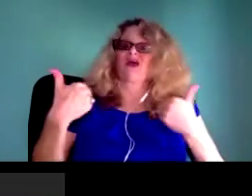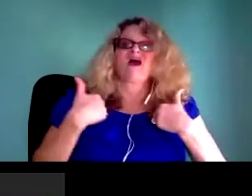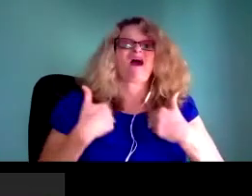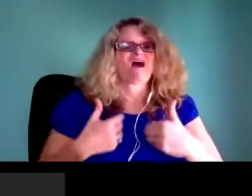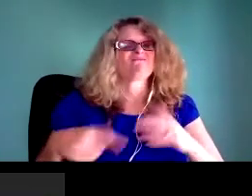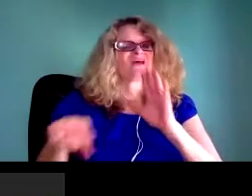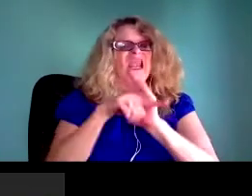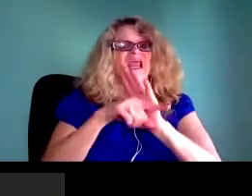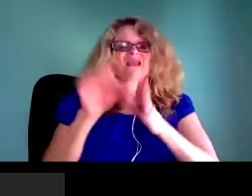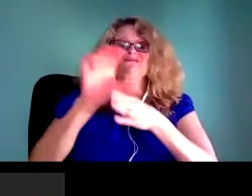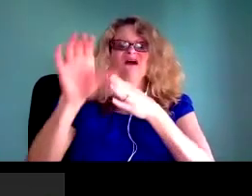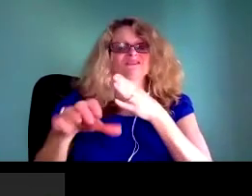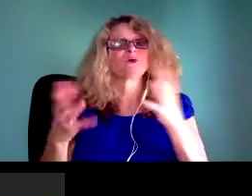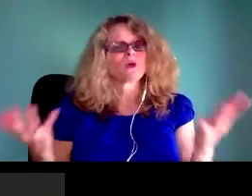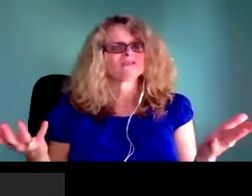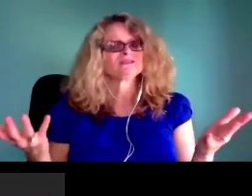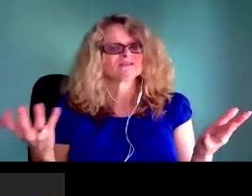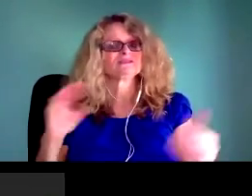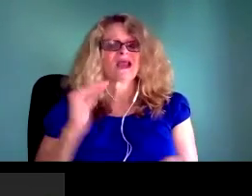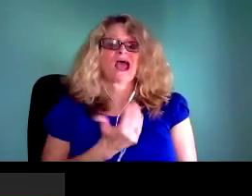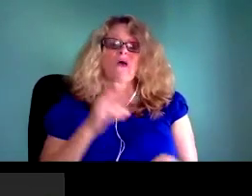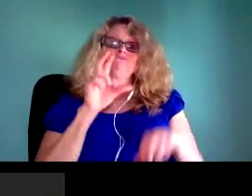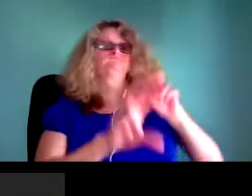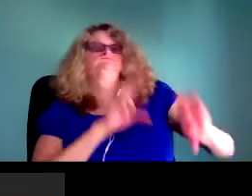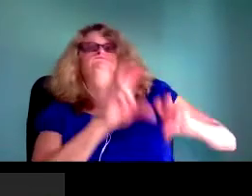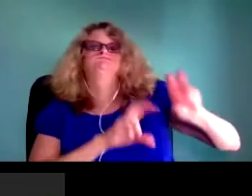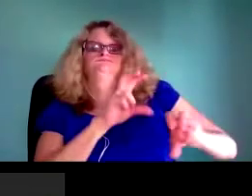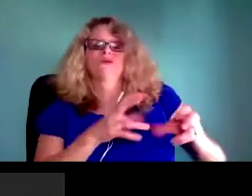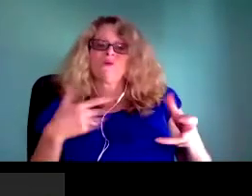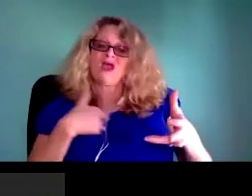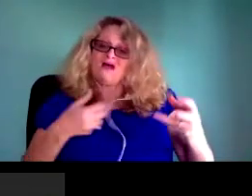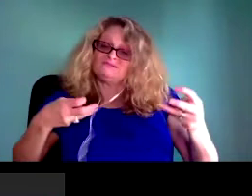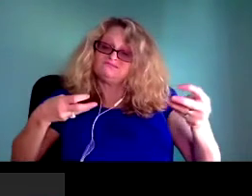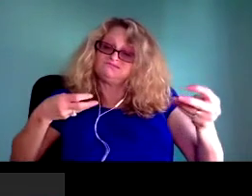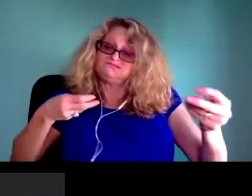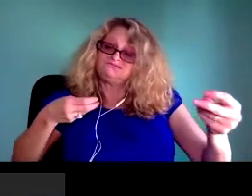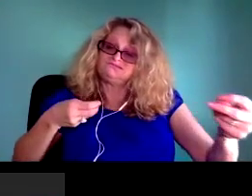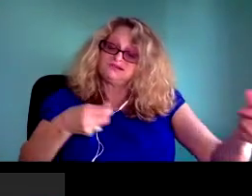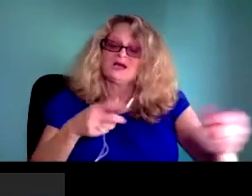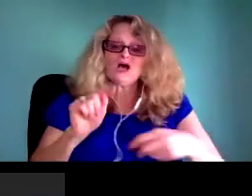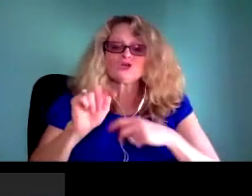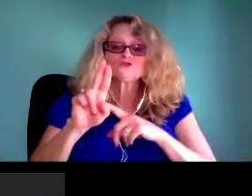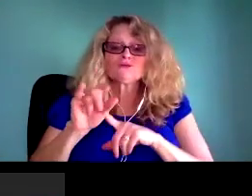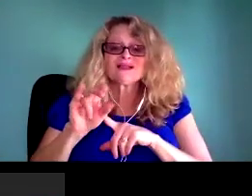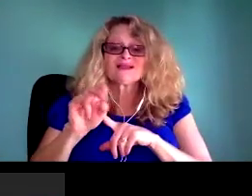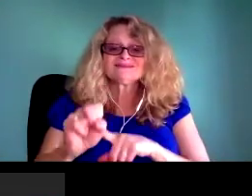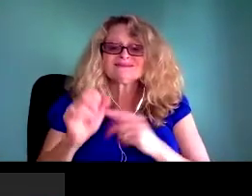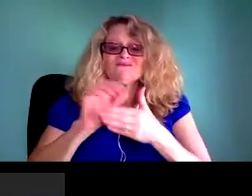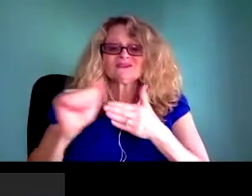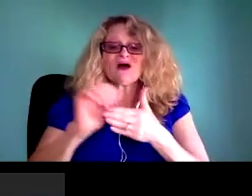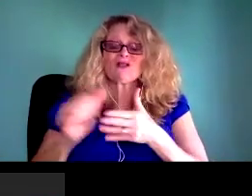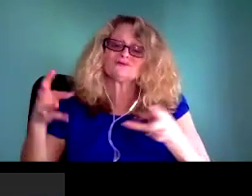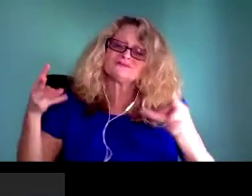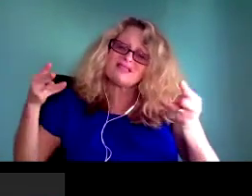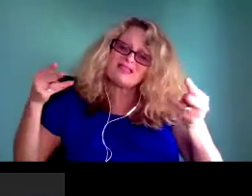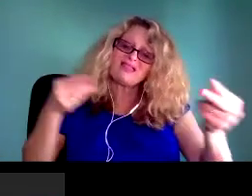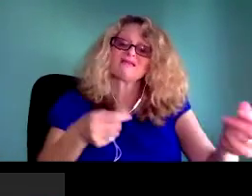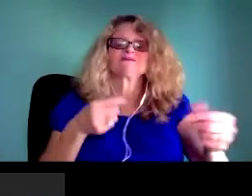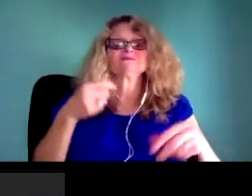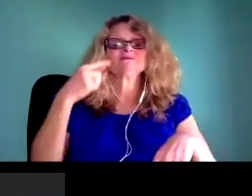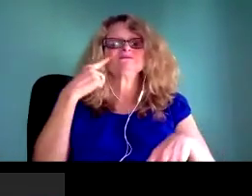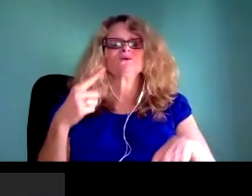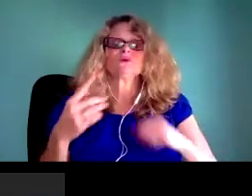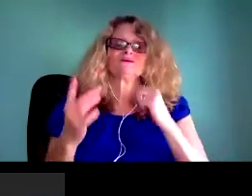rush to uncritical deployment of different kinds of technologies, and I see this most